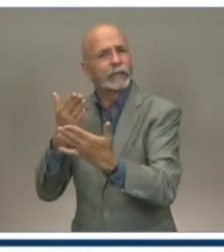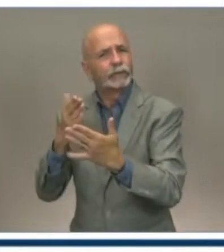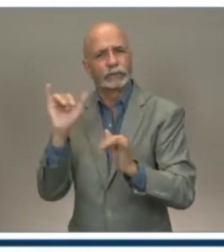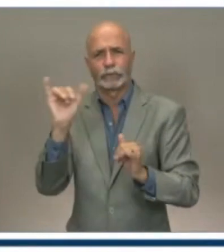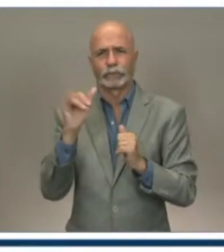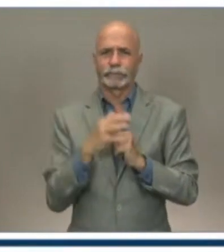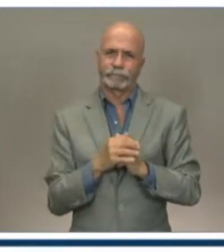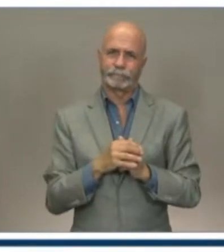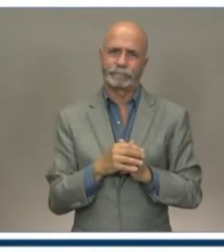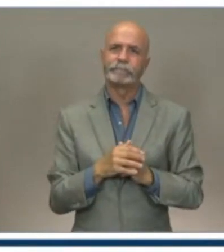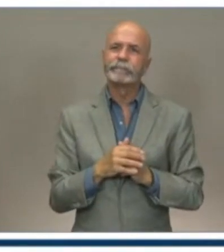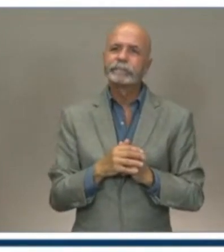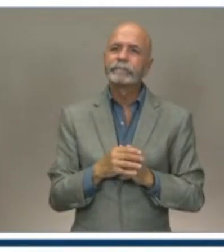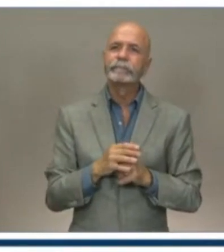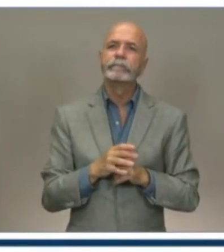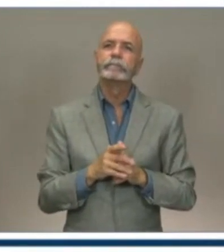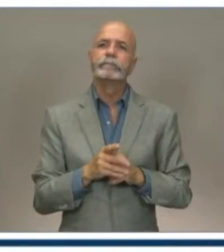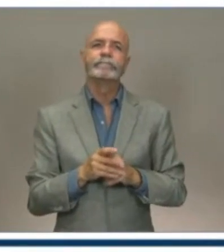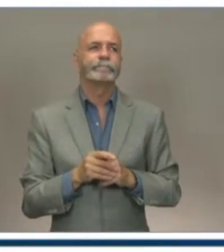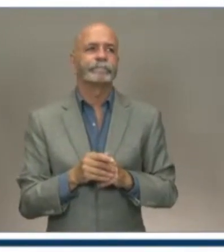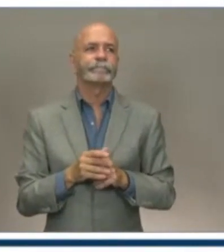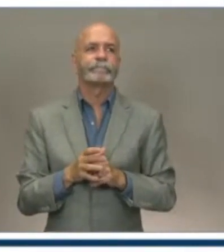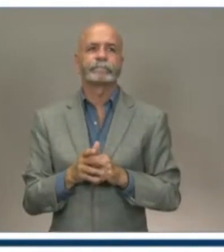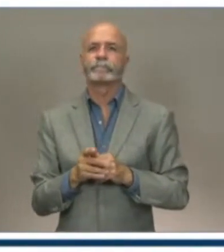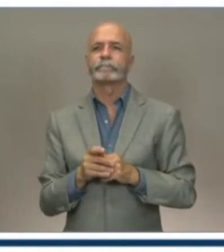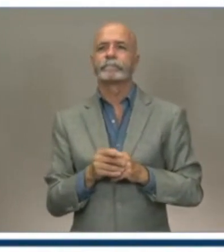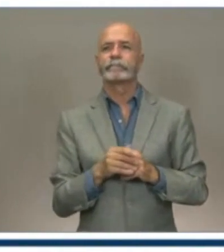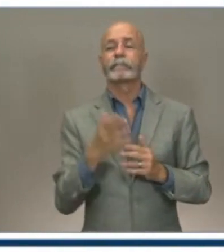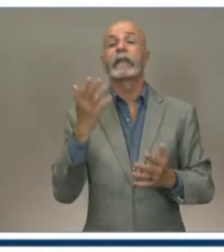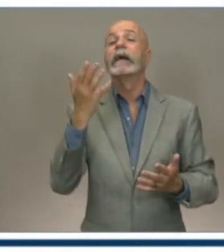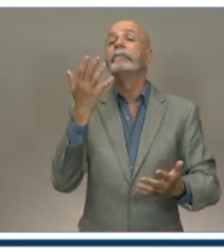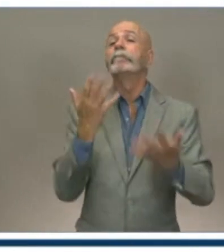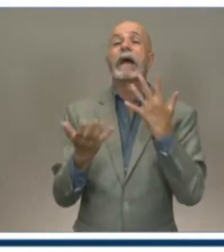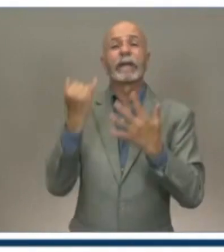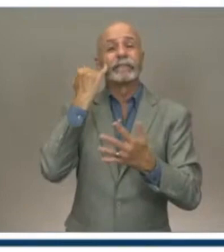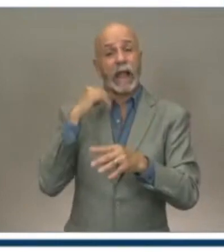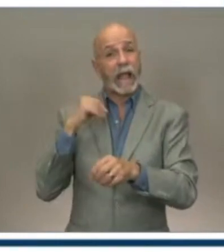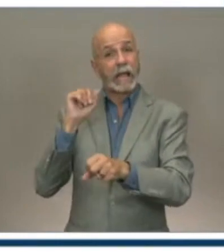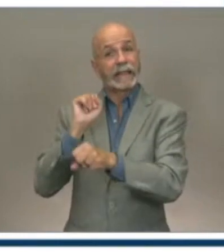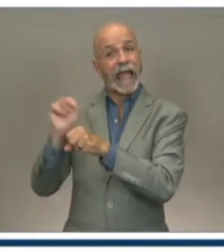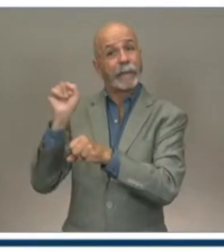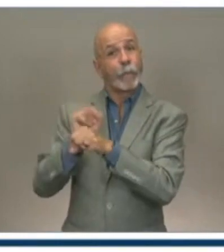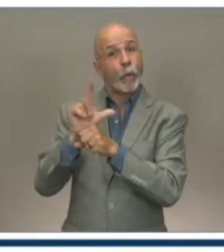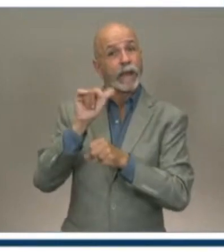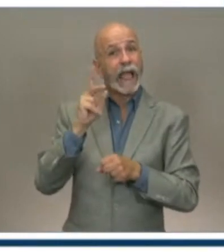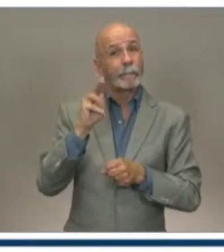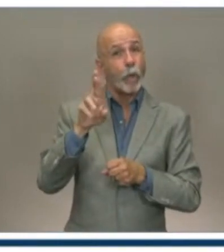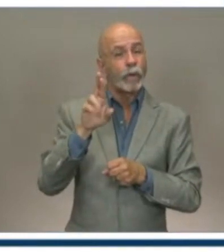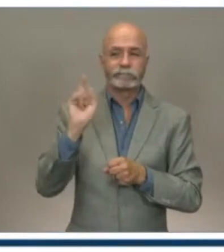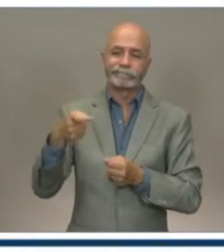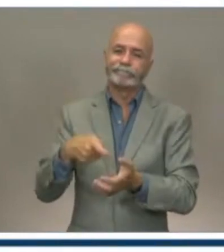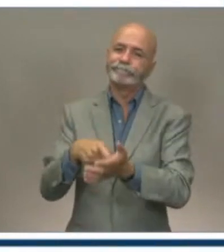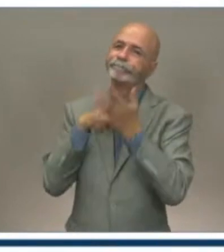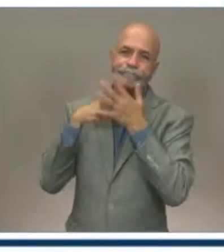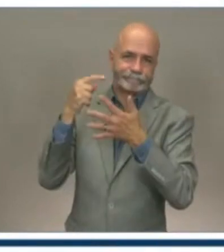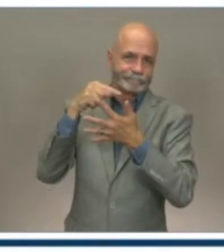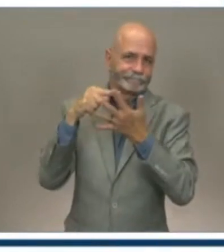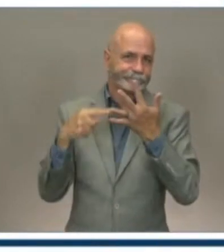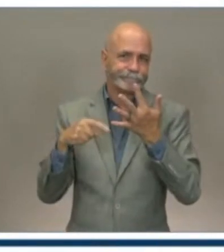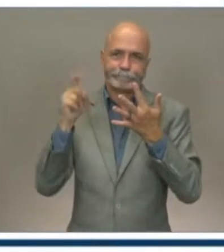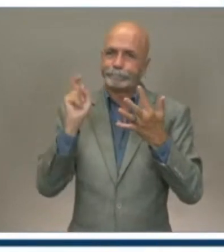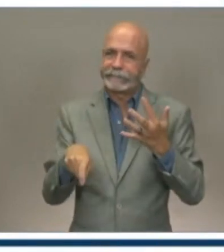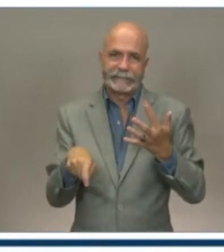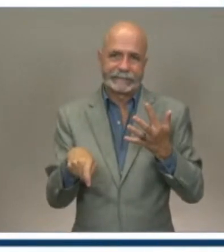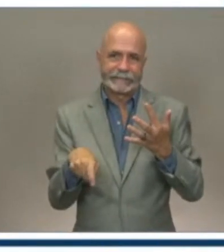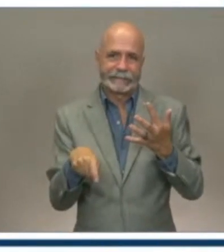onerous labour requirements. And, look, we'll continue to listen to that. But I think that it's